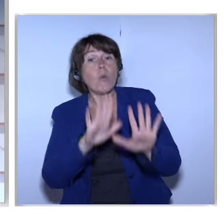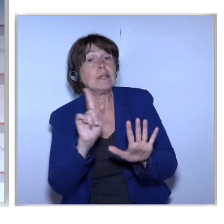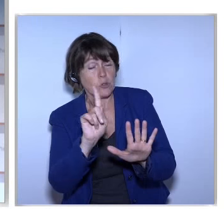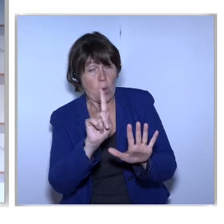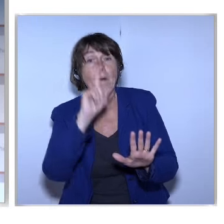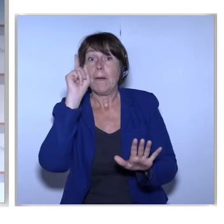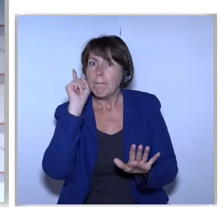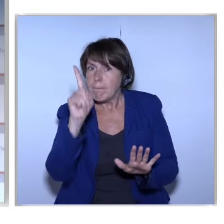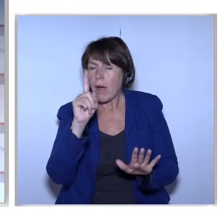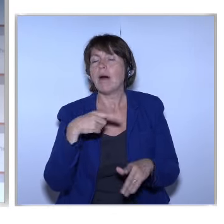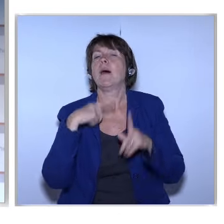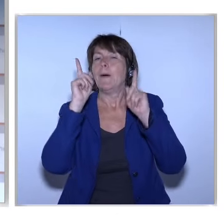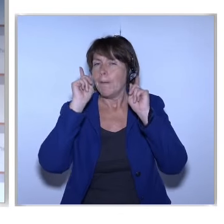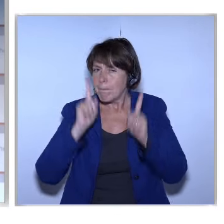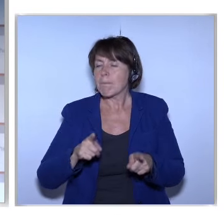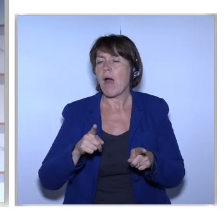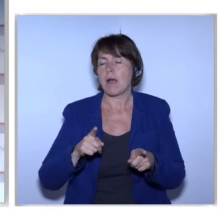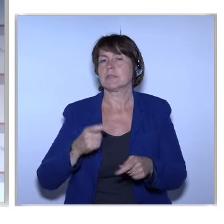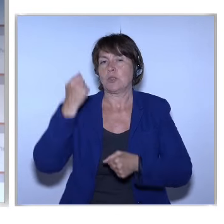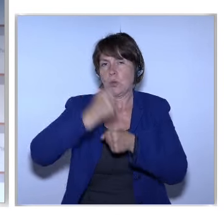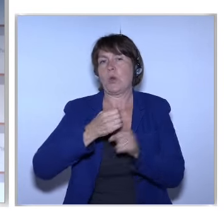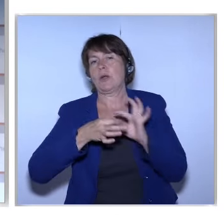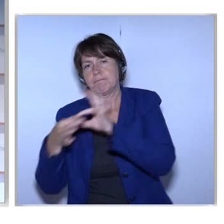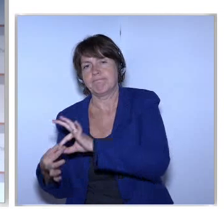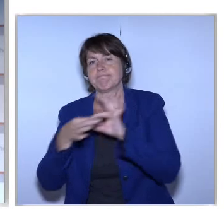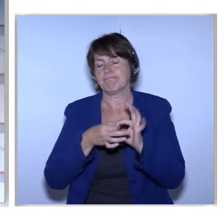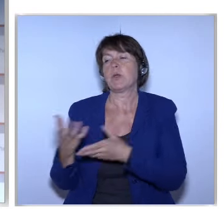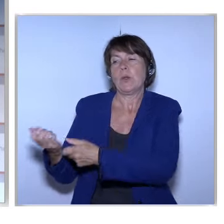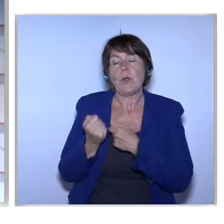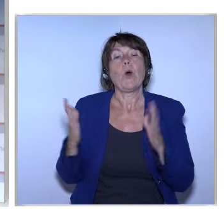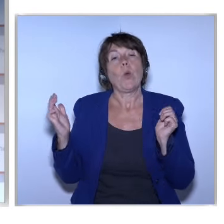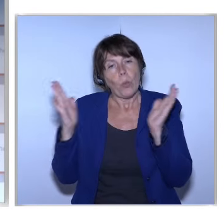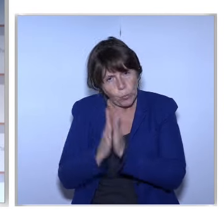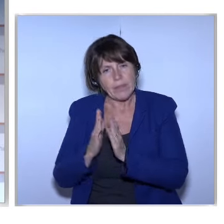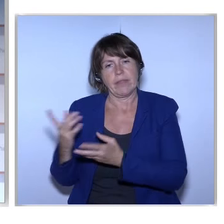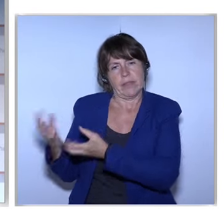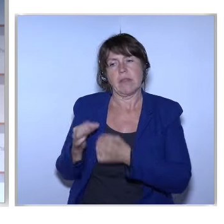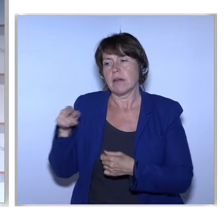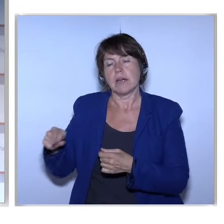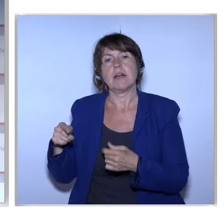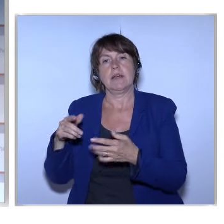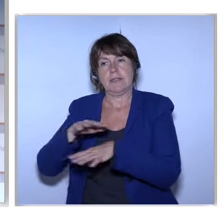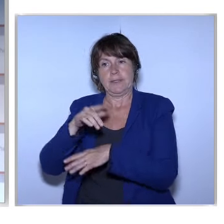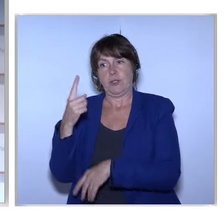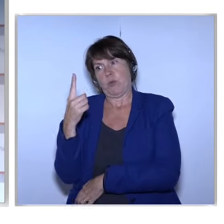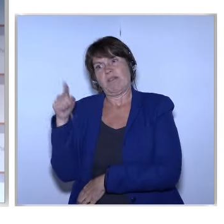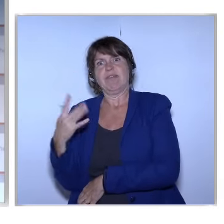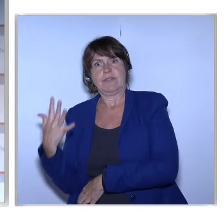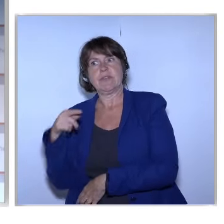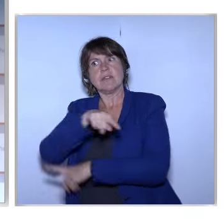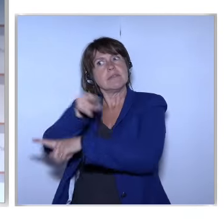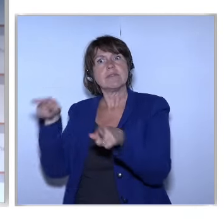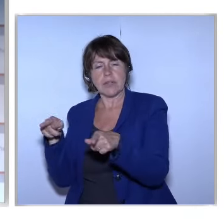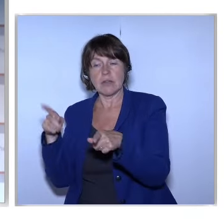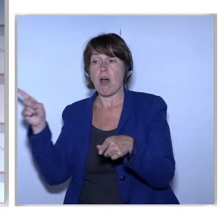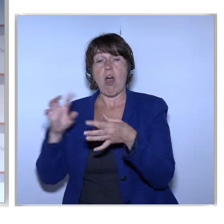Let's Work Hand In Hand Let's Think Of All The Different Steps That Are Needed To Take The World Into The